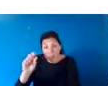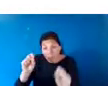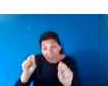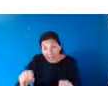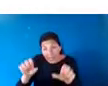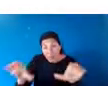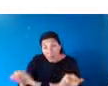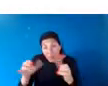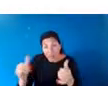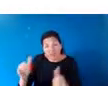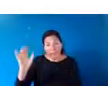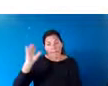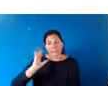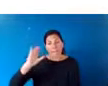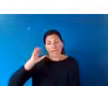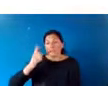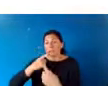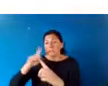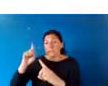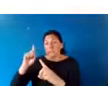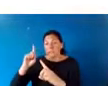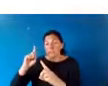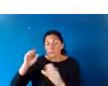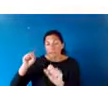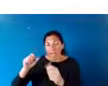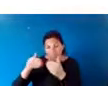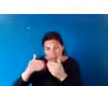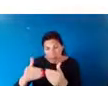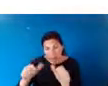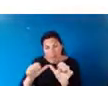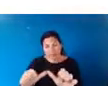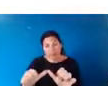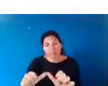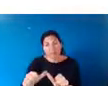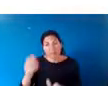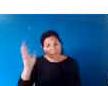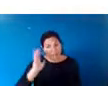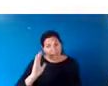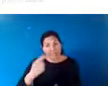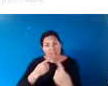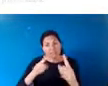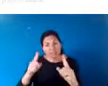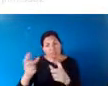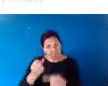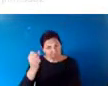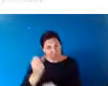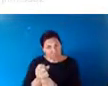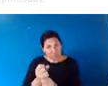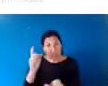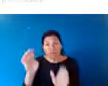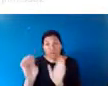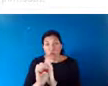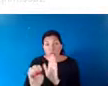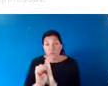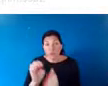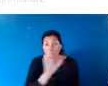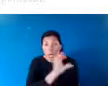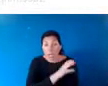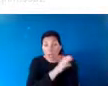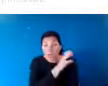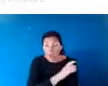past successes. We have had many successes in the past couple of years. I think it's worth recognizing them. You know, for example, had clinical success.